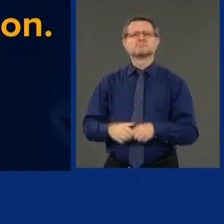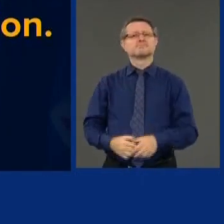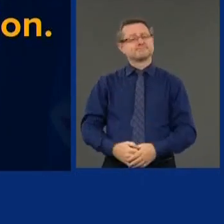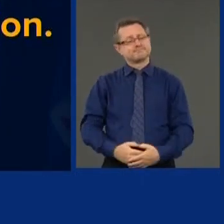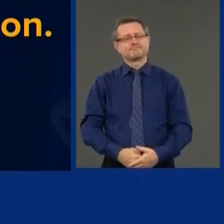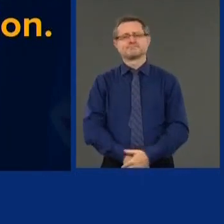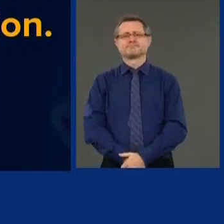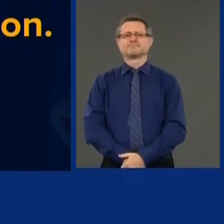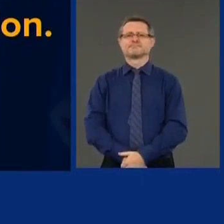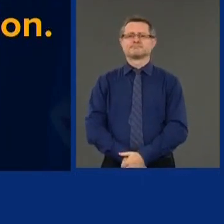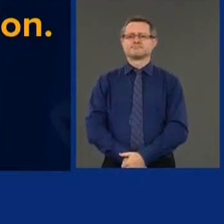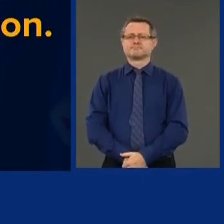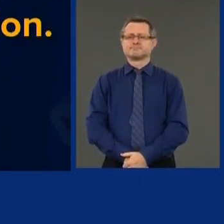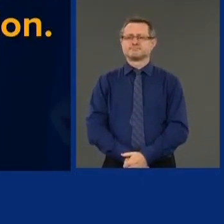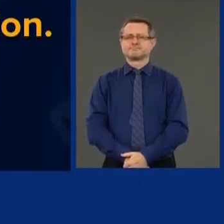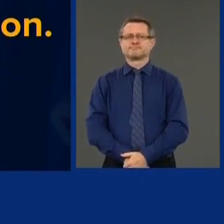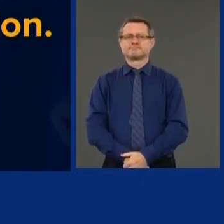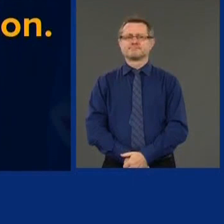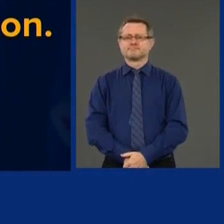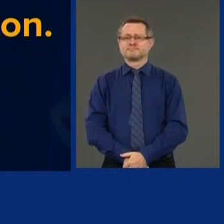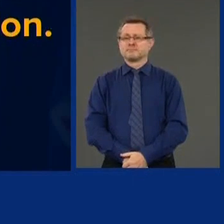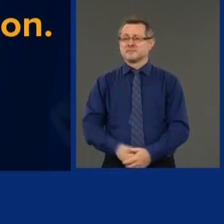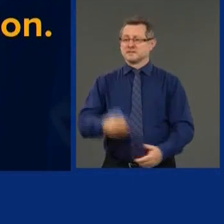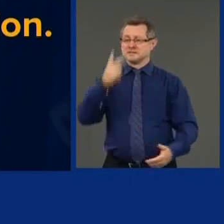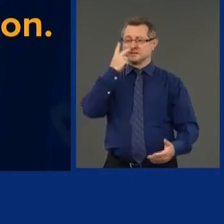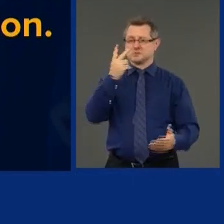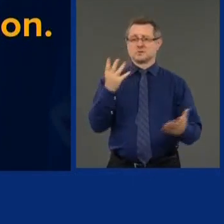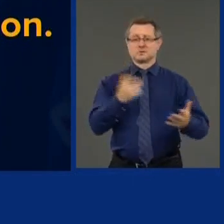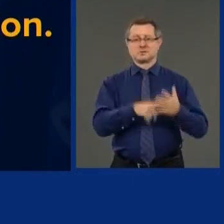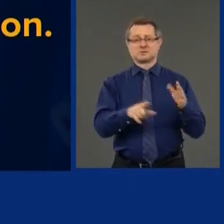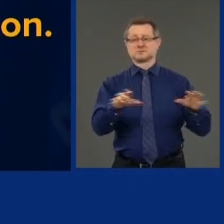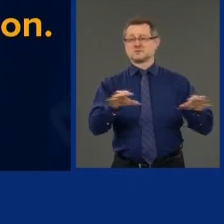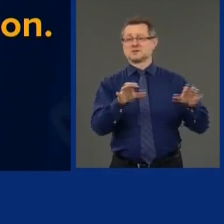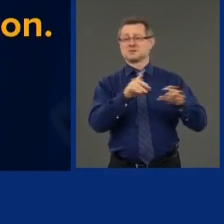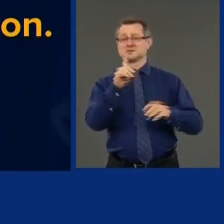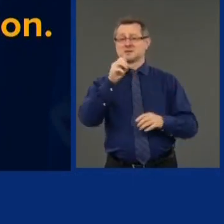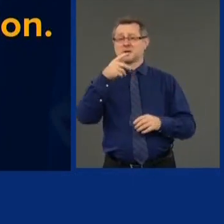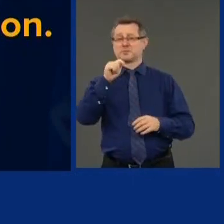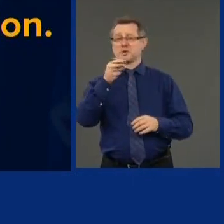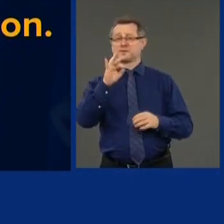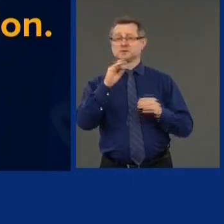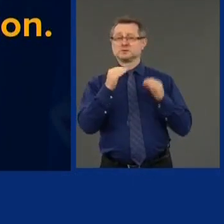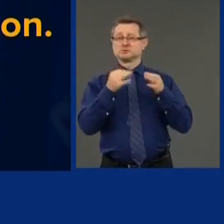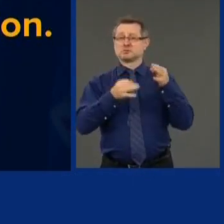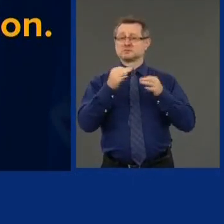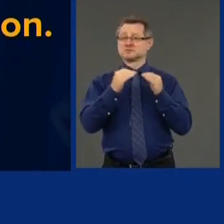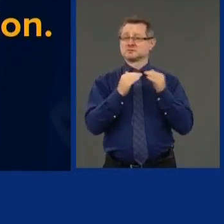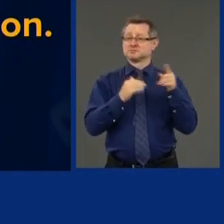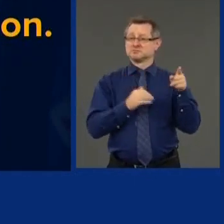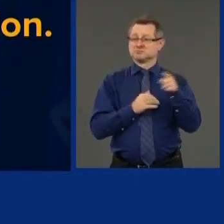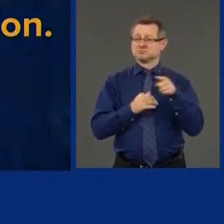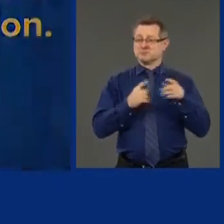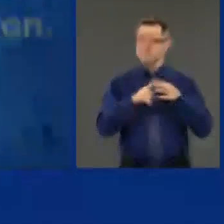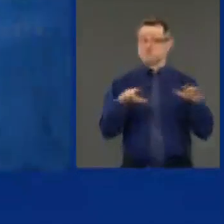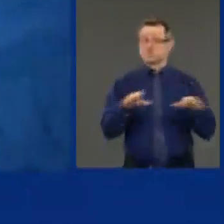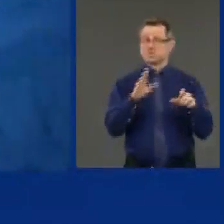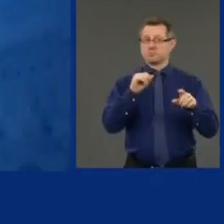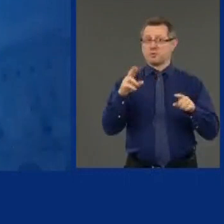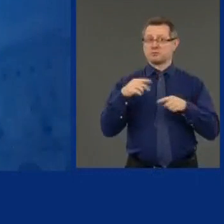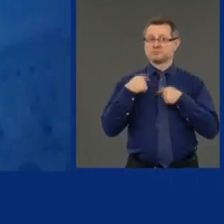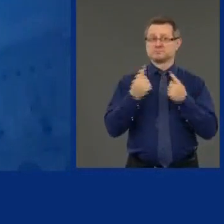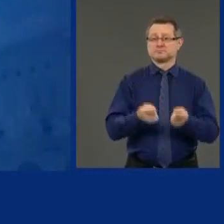Now, if you can do what he's done at the Department of Justice, I guess you can let anything go. But this